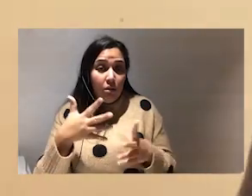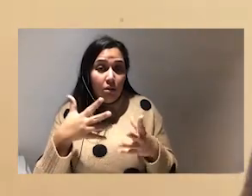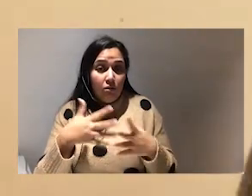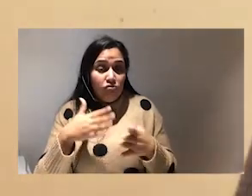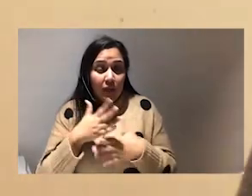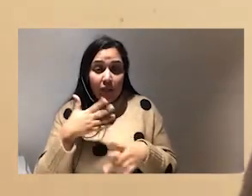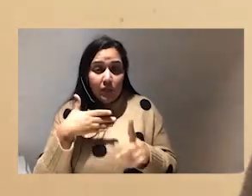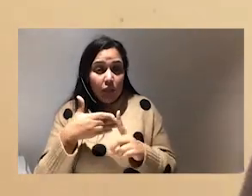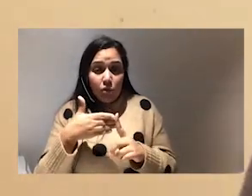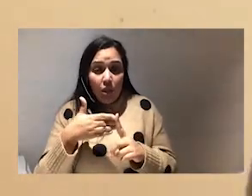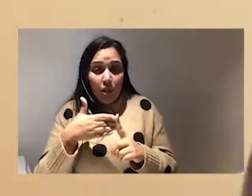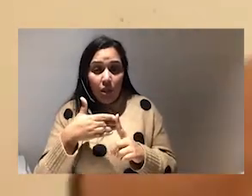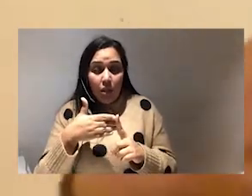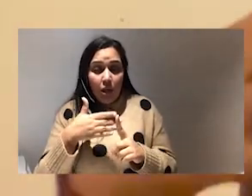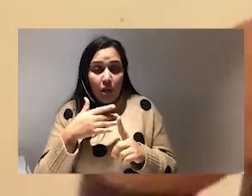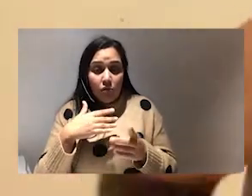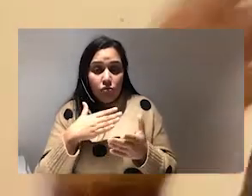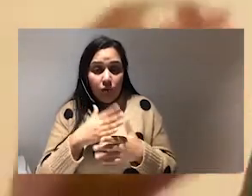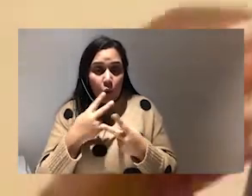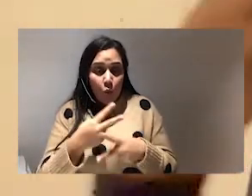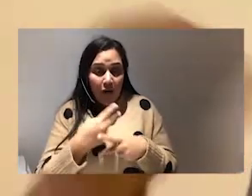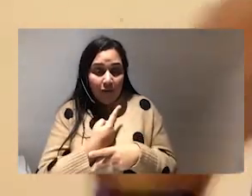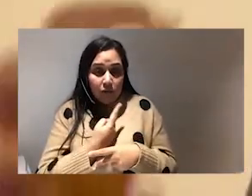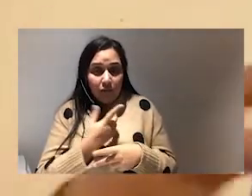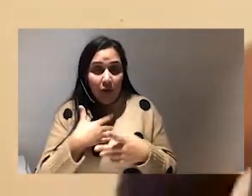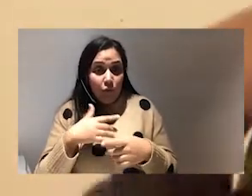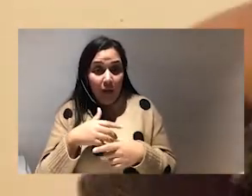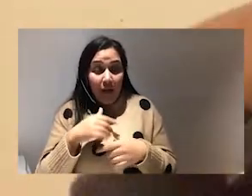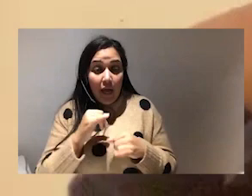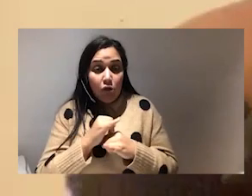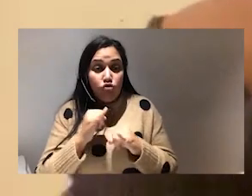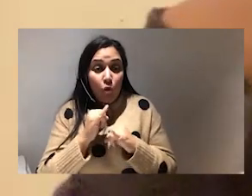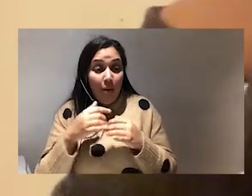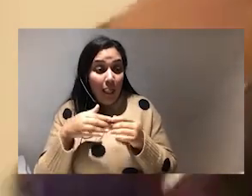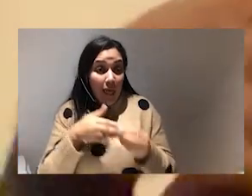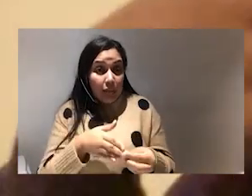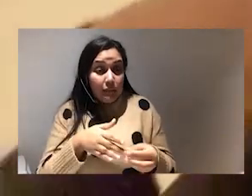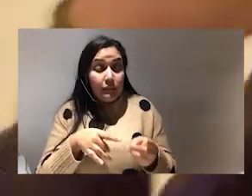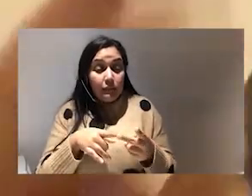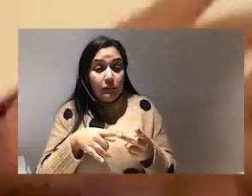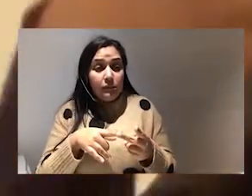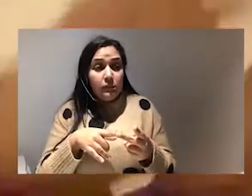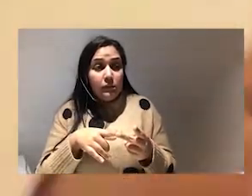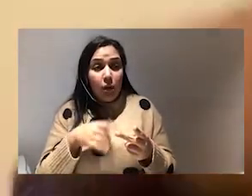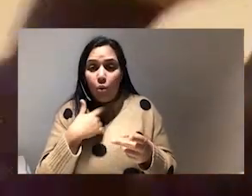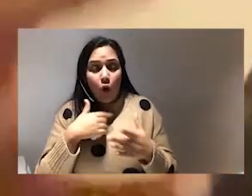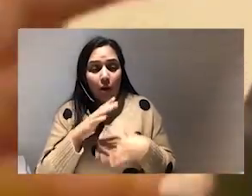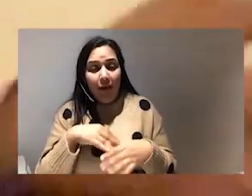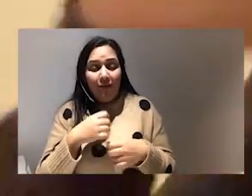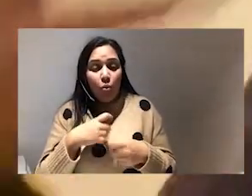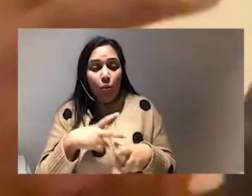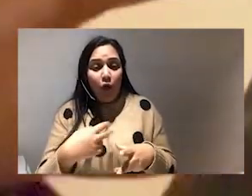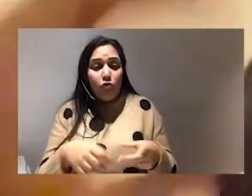and look after yourself in this moment and when we are trauma-informed not trauma-led we let we will not be behaving in a place of